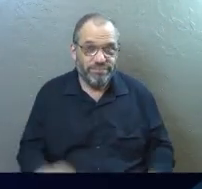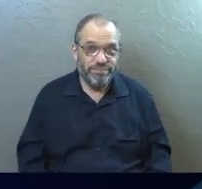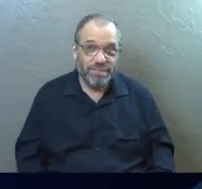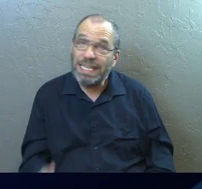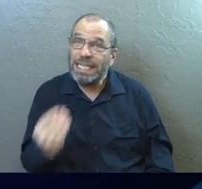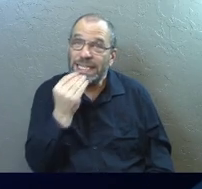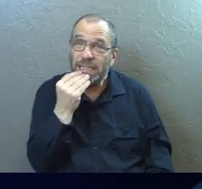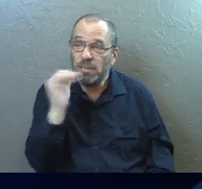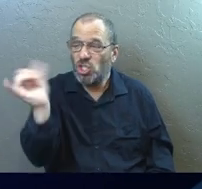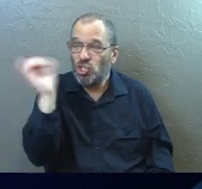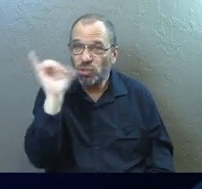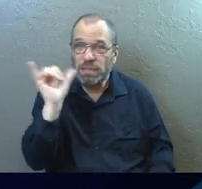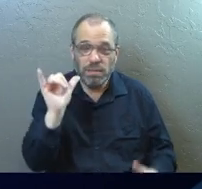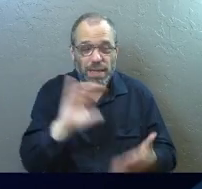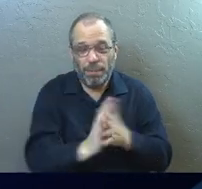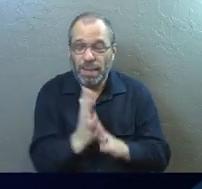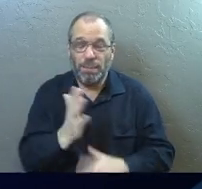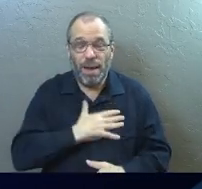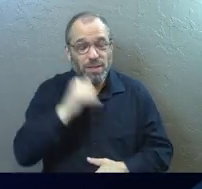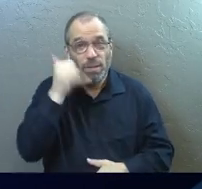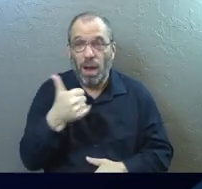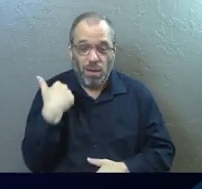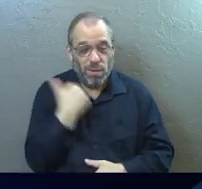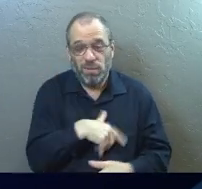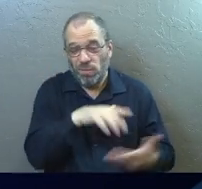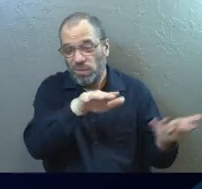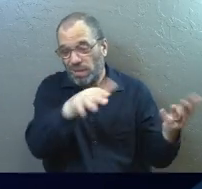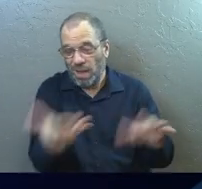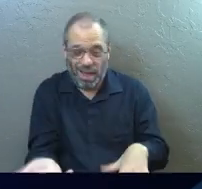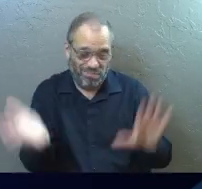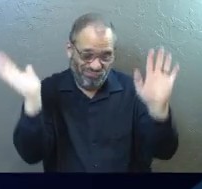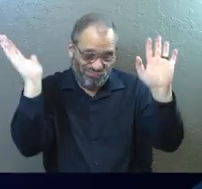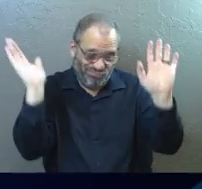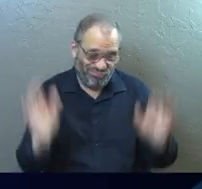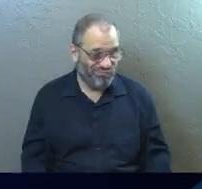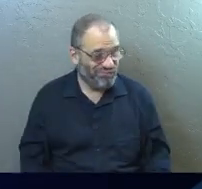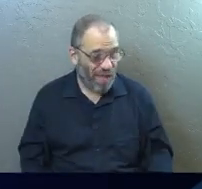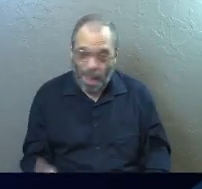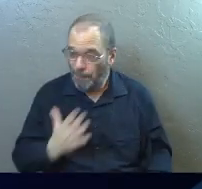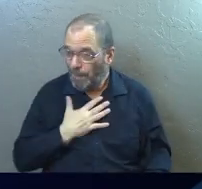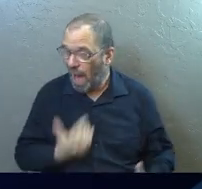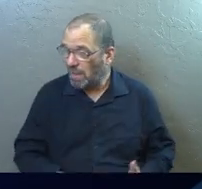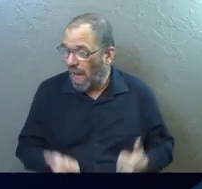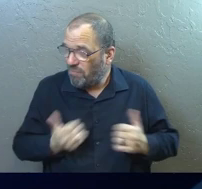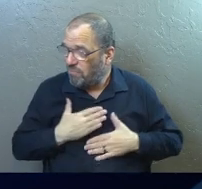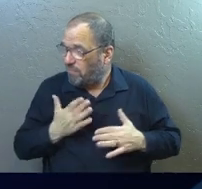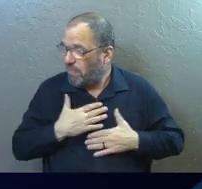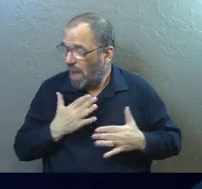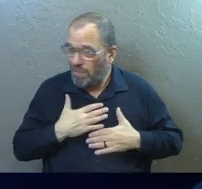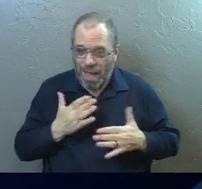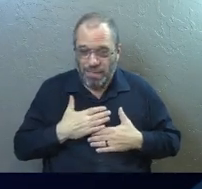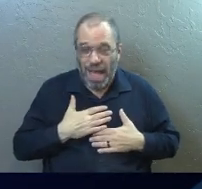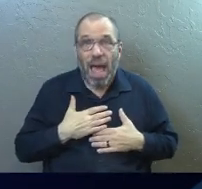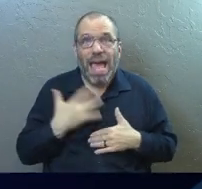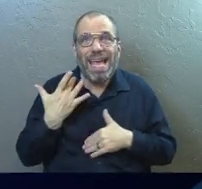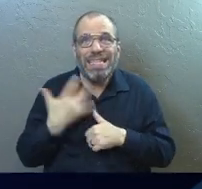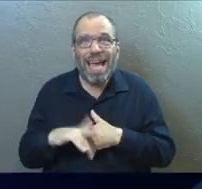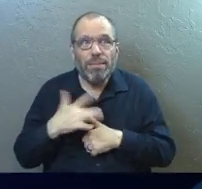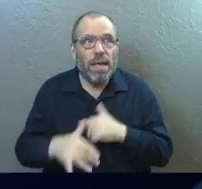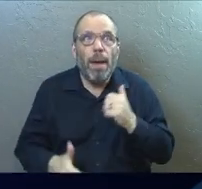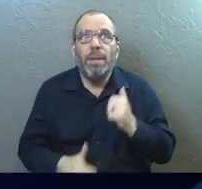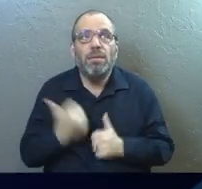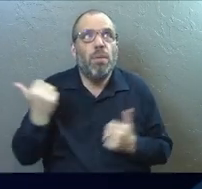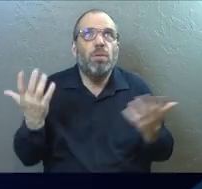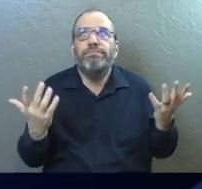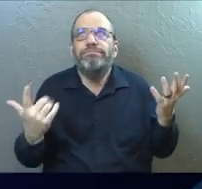Eat, drink, and be merry for tomorrow we die. May as well live for you. What an empty life, but it's the